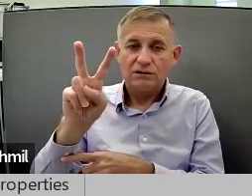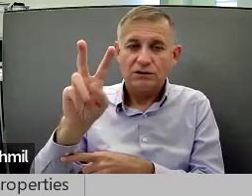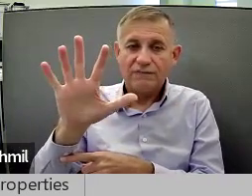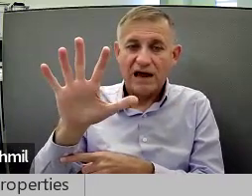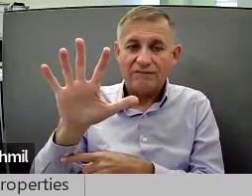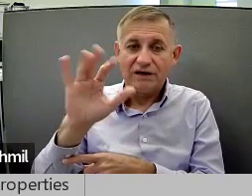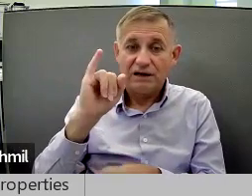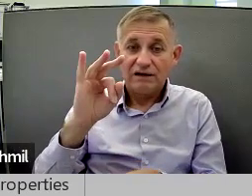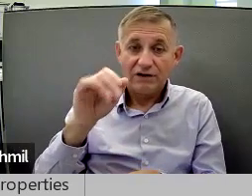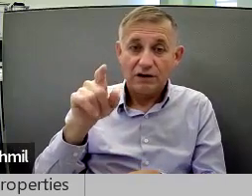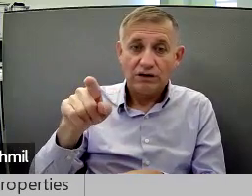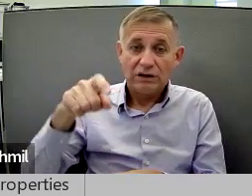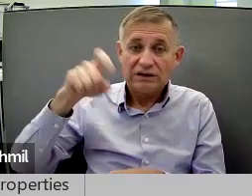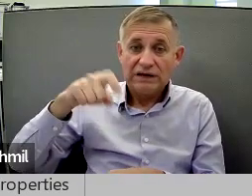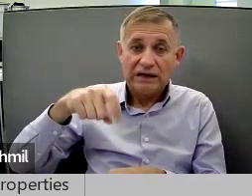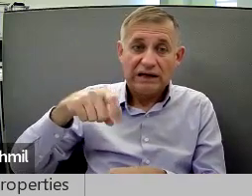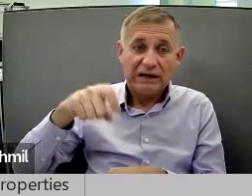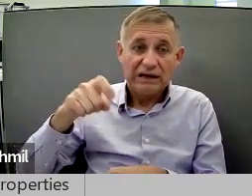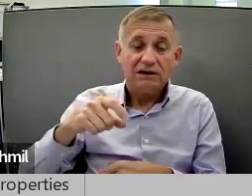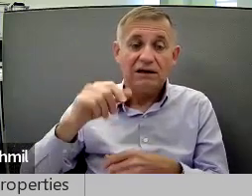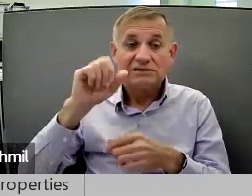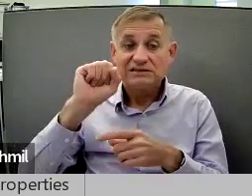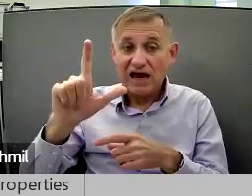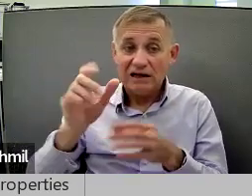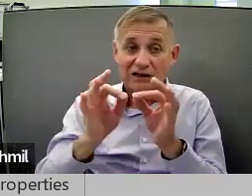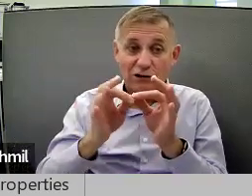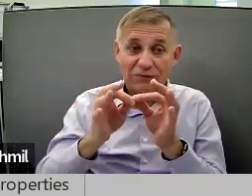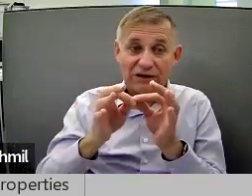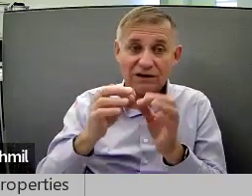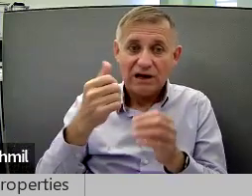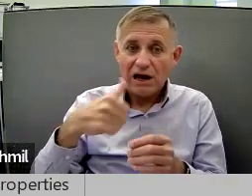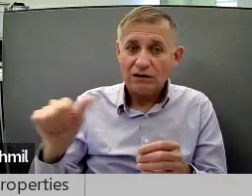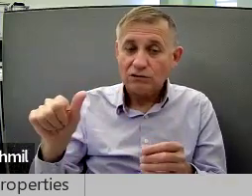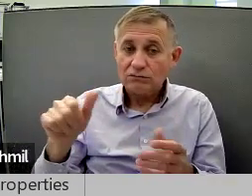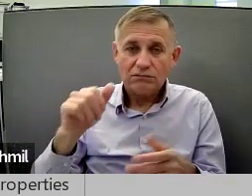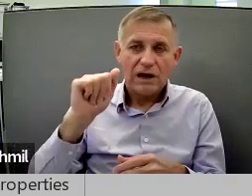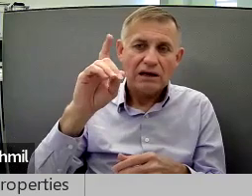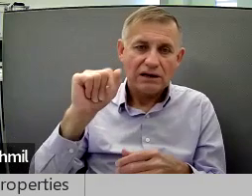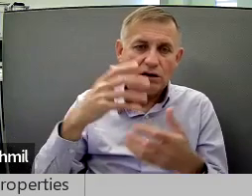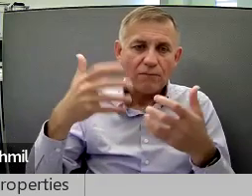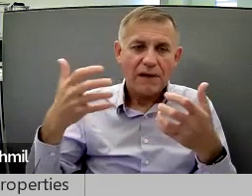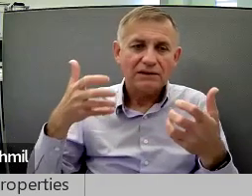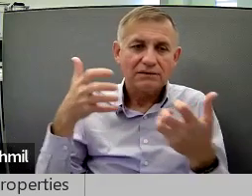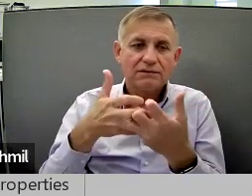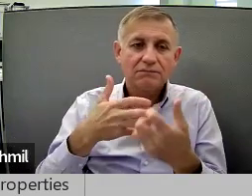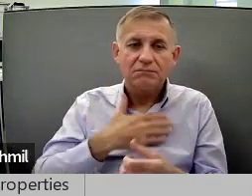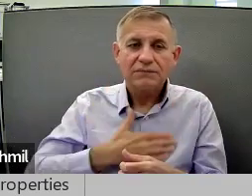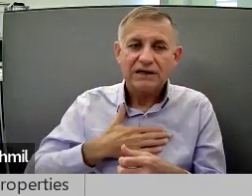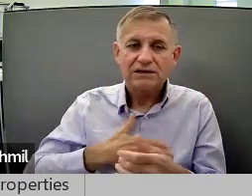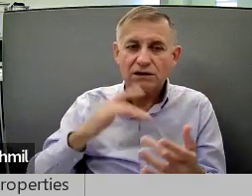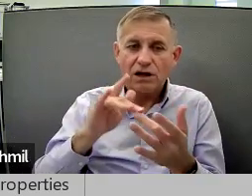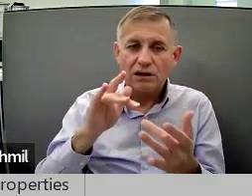extension 325. If you need an ASL interpreter or any other ADA